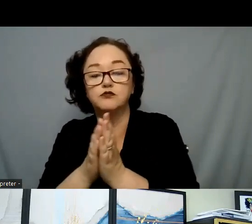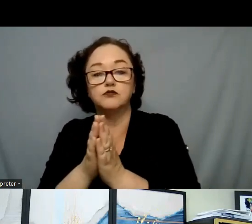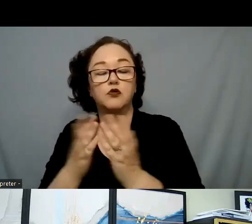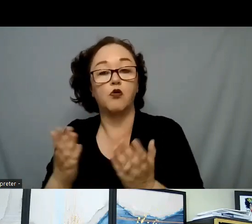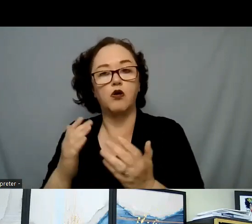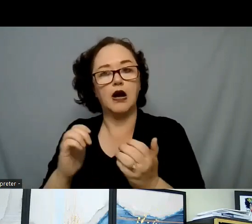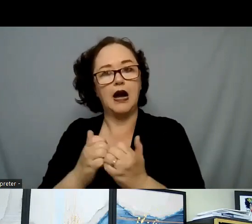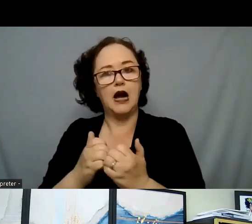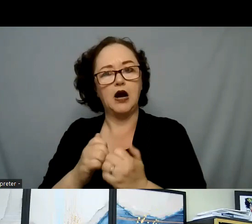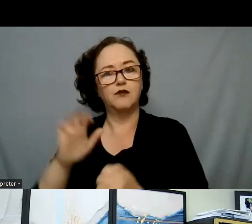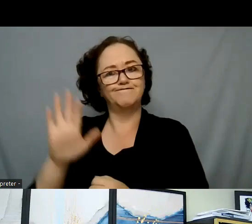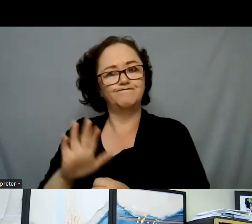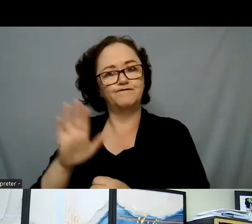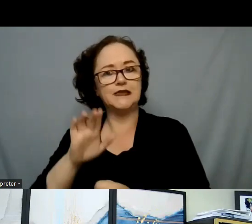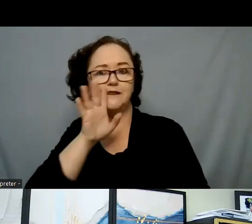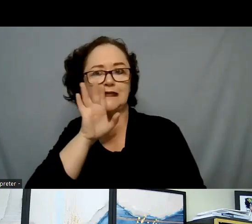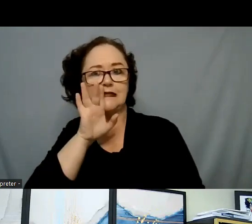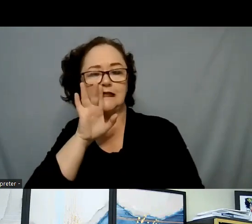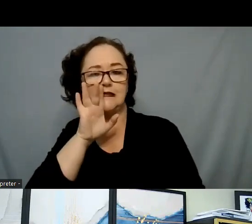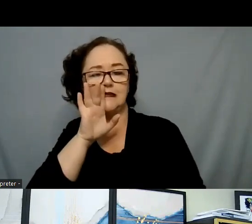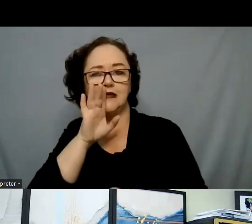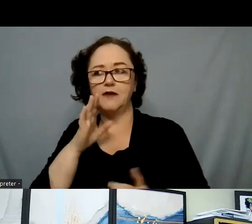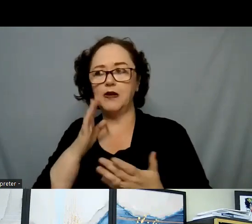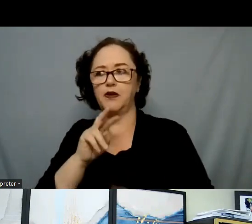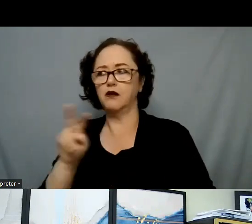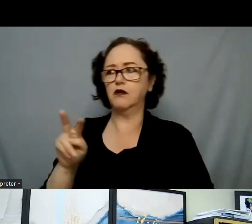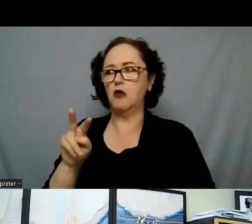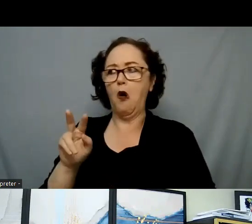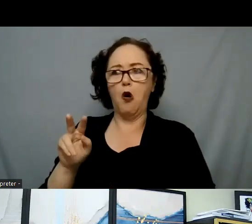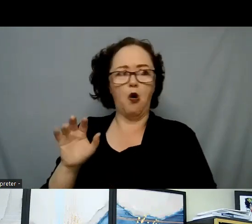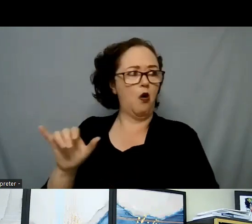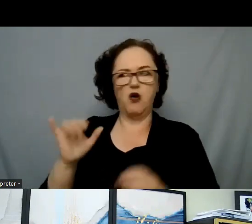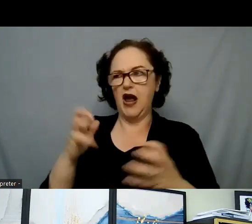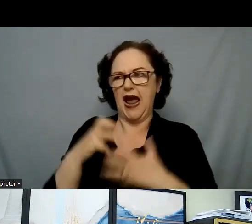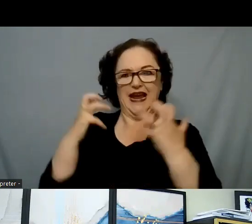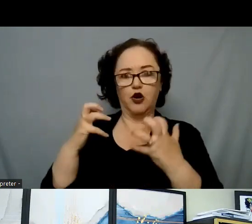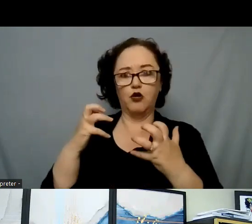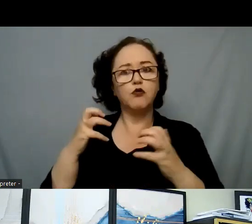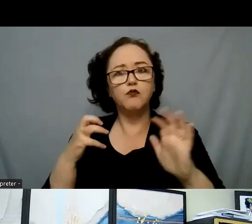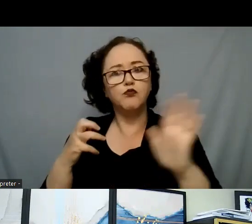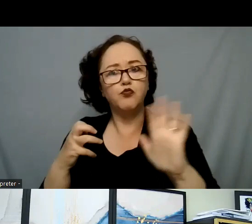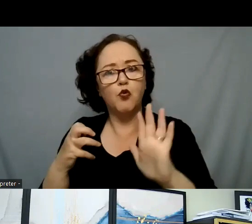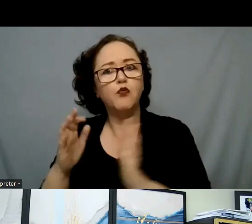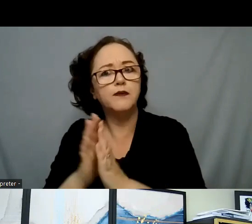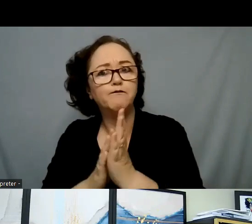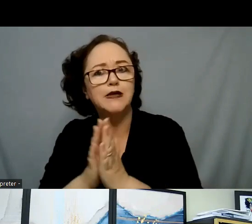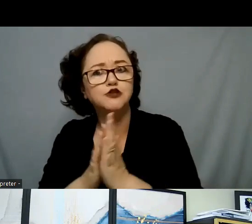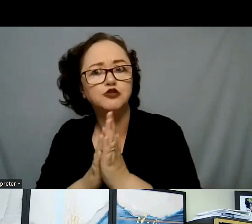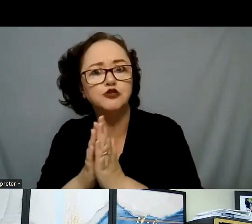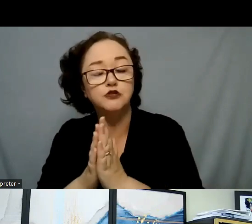may be misunderstood as anger. We also know that some of our adolescents